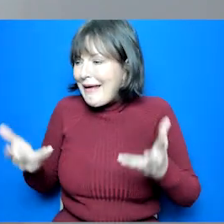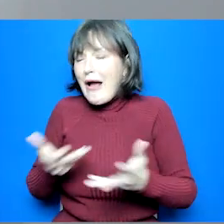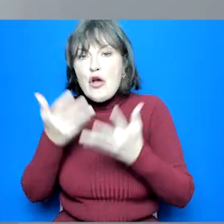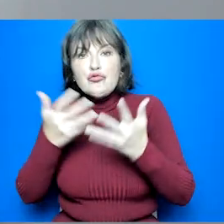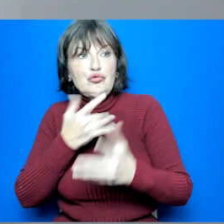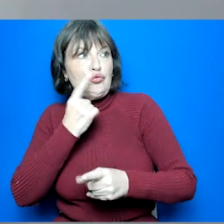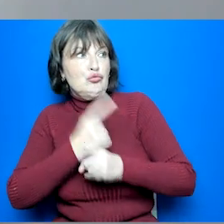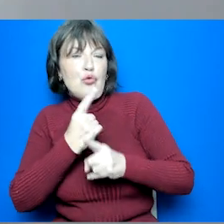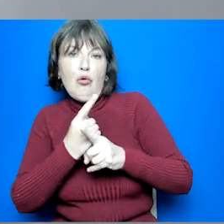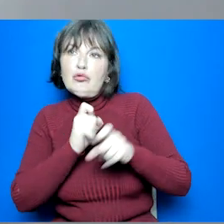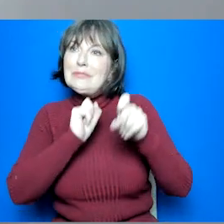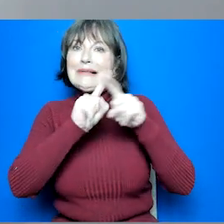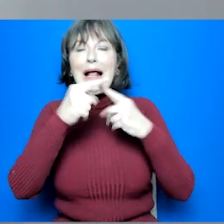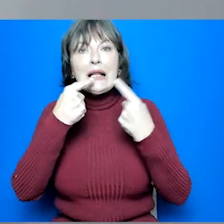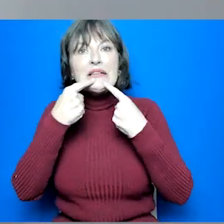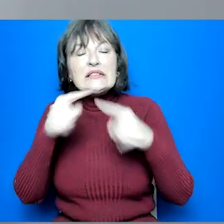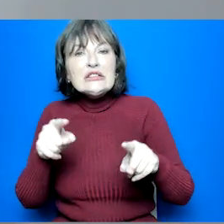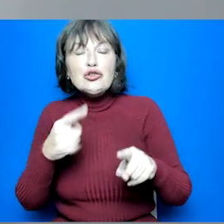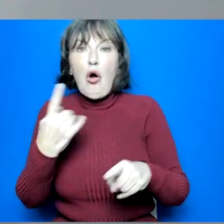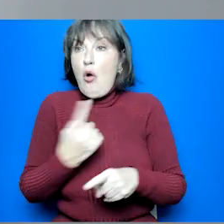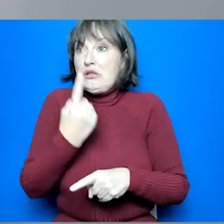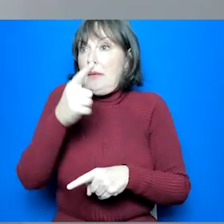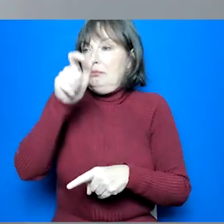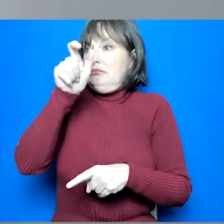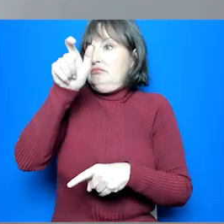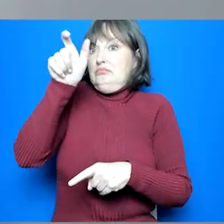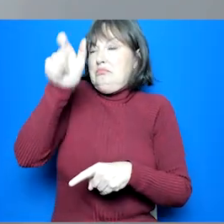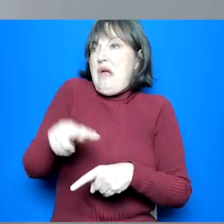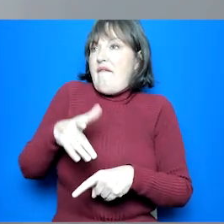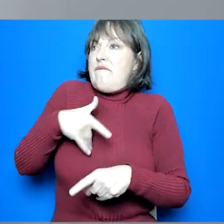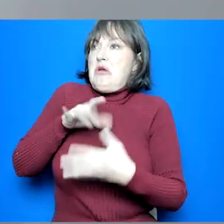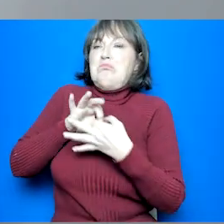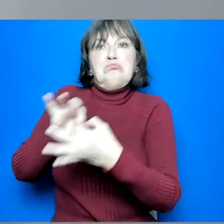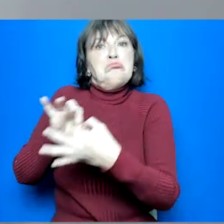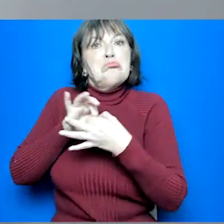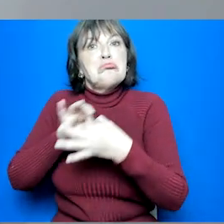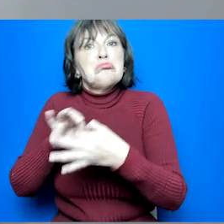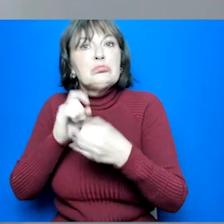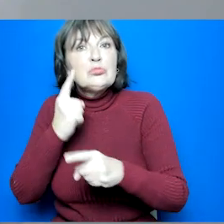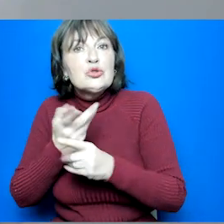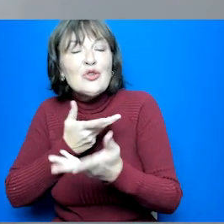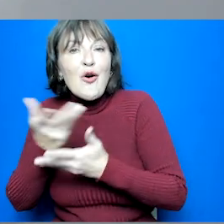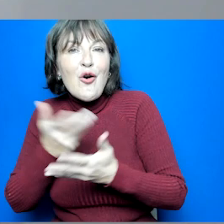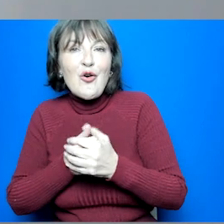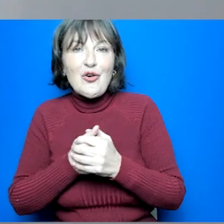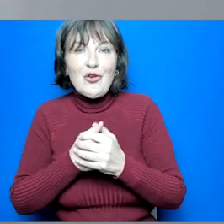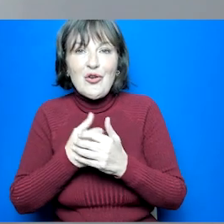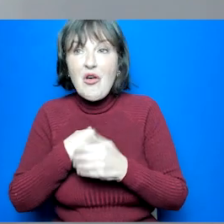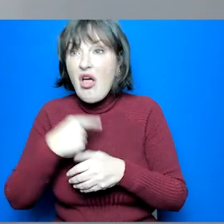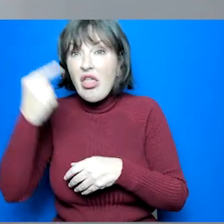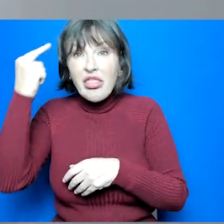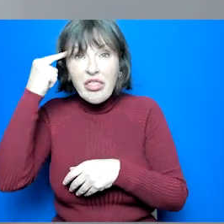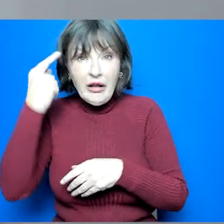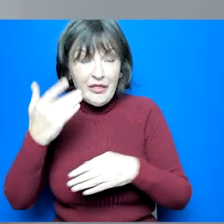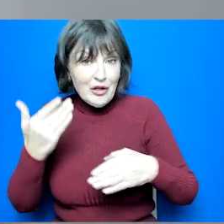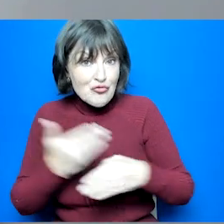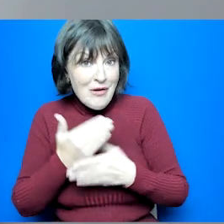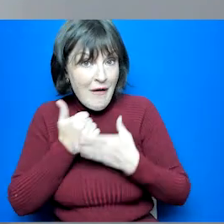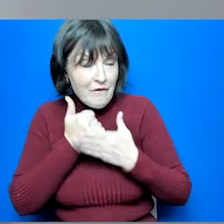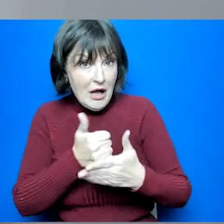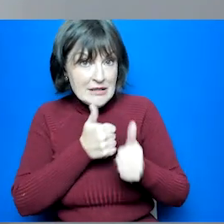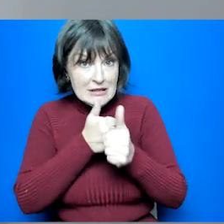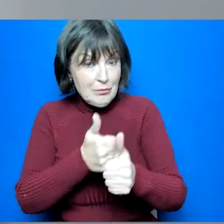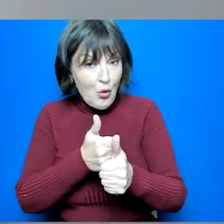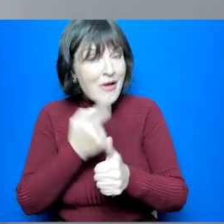talk to relevant teachers somebody they feel comfortable talking to you like their guidance teacher remember that school careers advisor here to support both of you